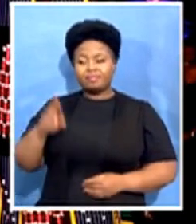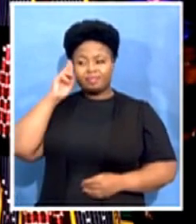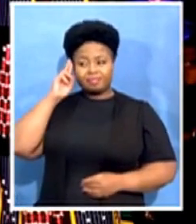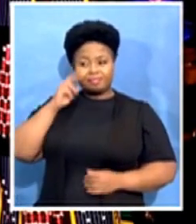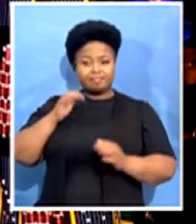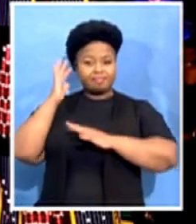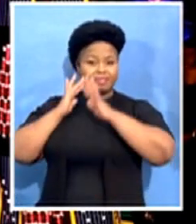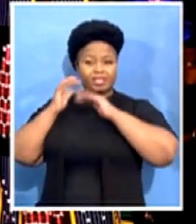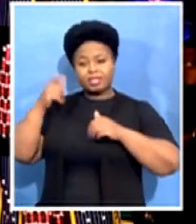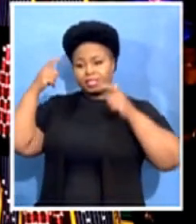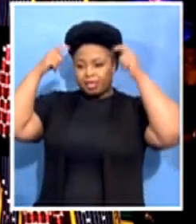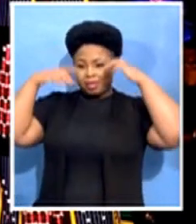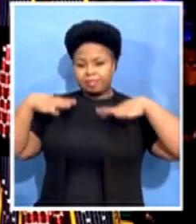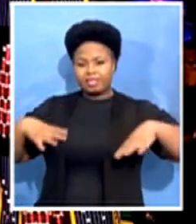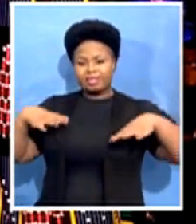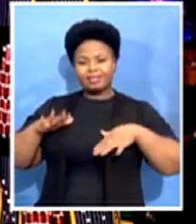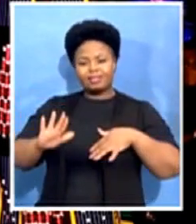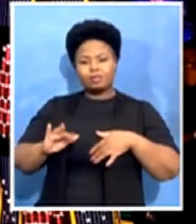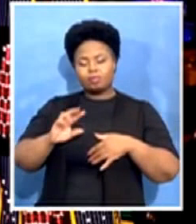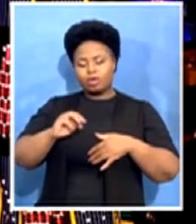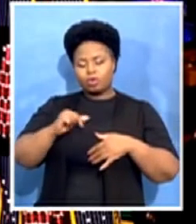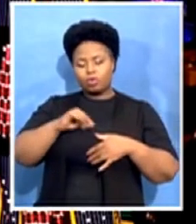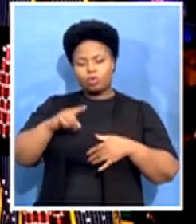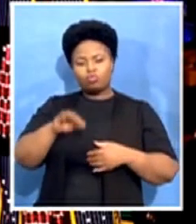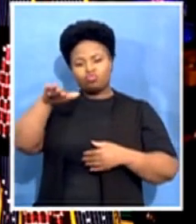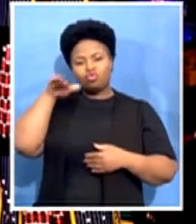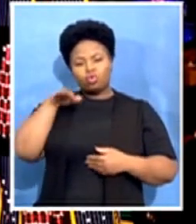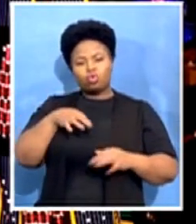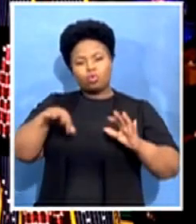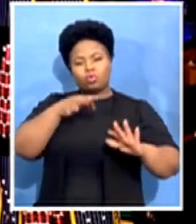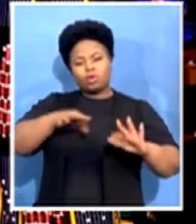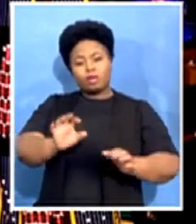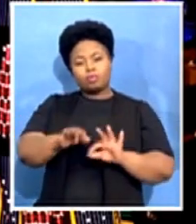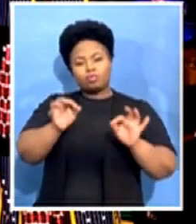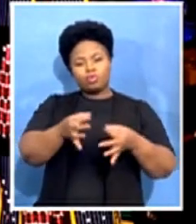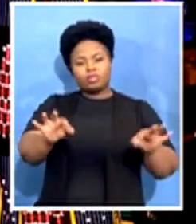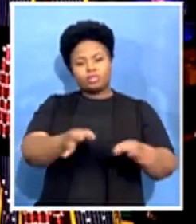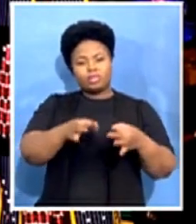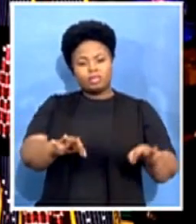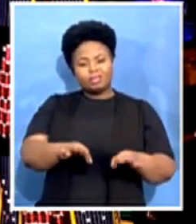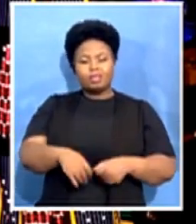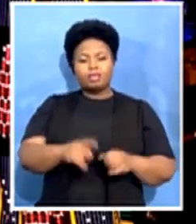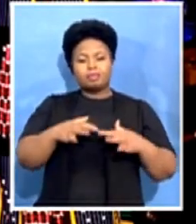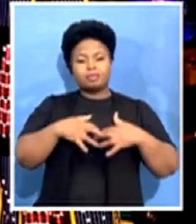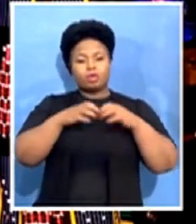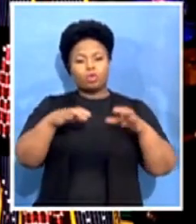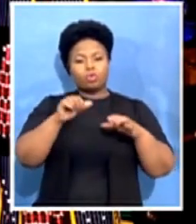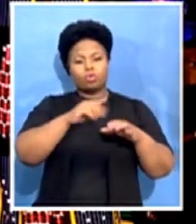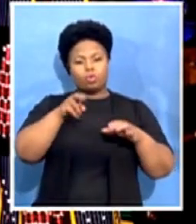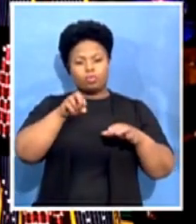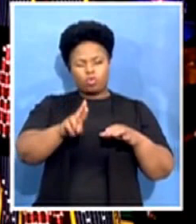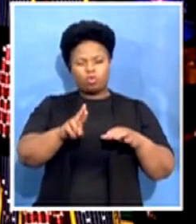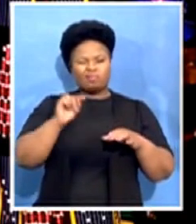music and was gifted in playing ukupu, which is a stringed bow